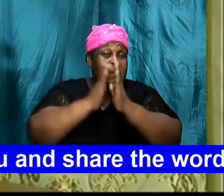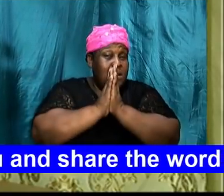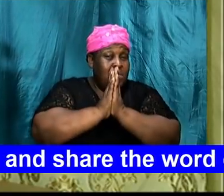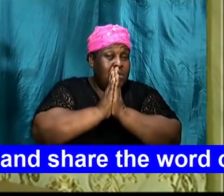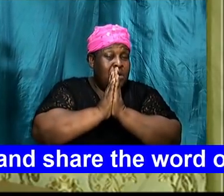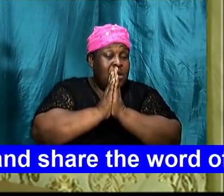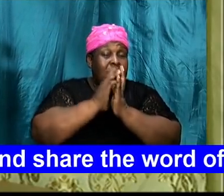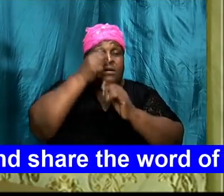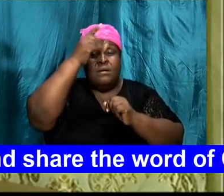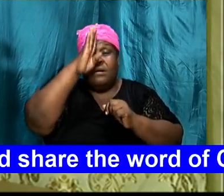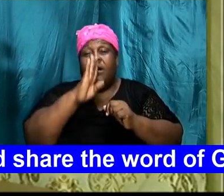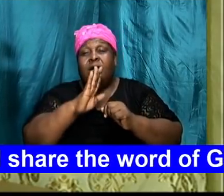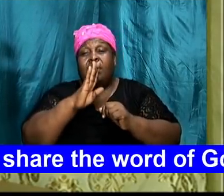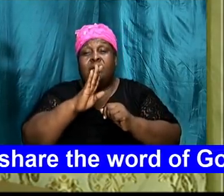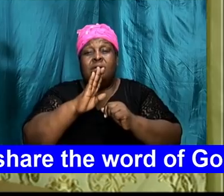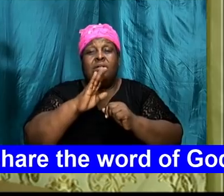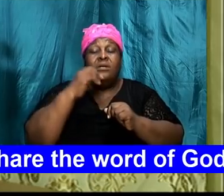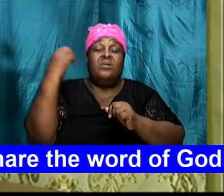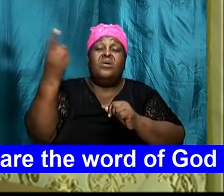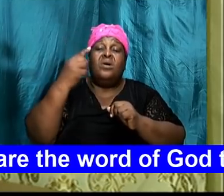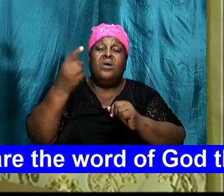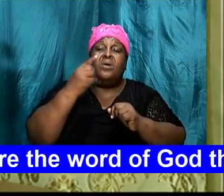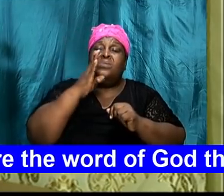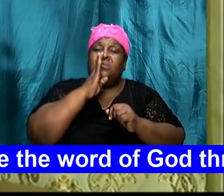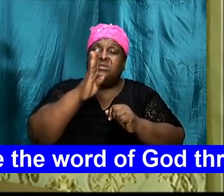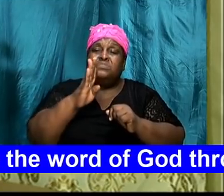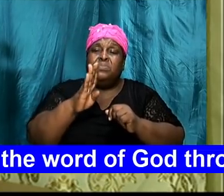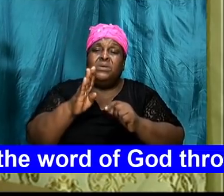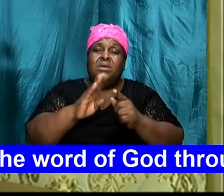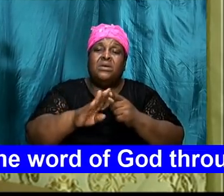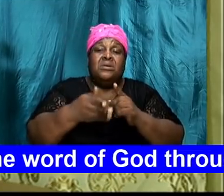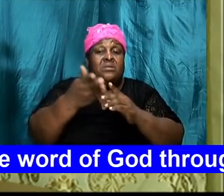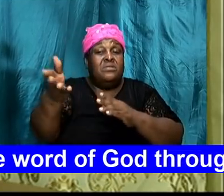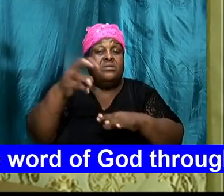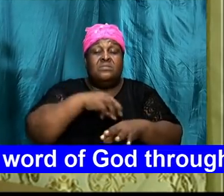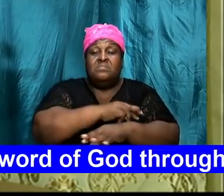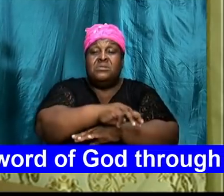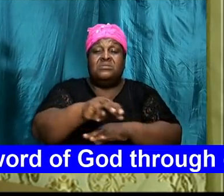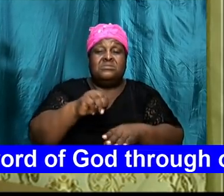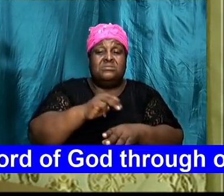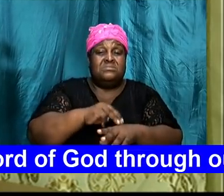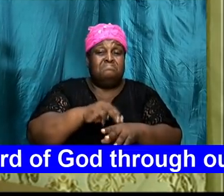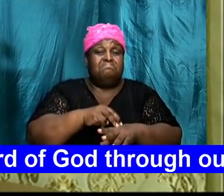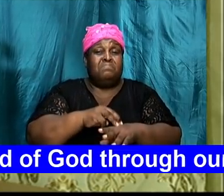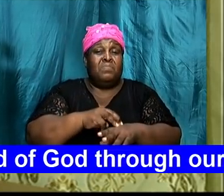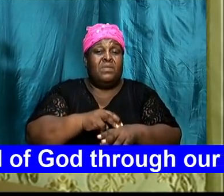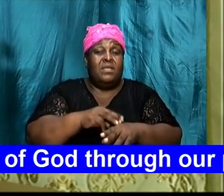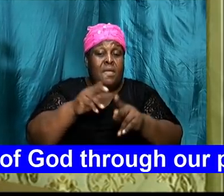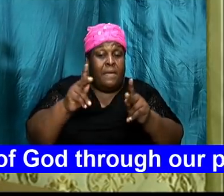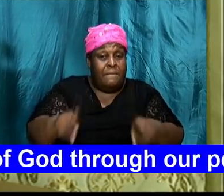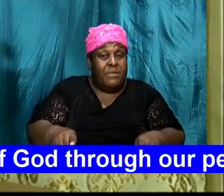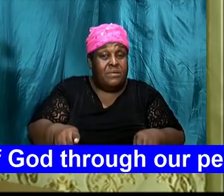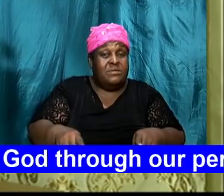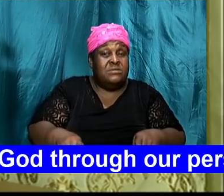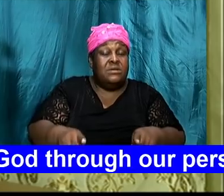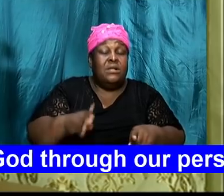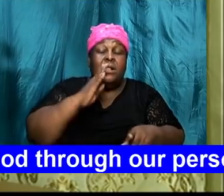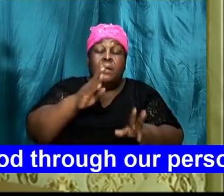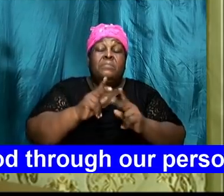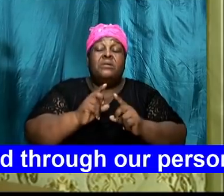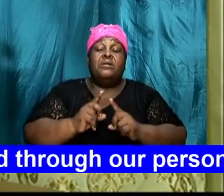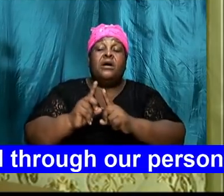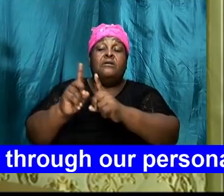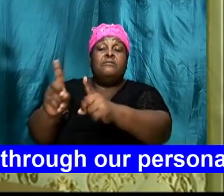God that it will always be there to minister and that persons will be directed